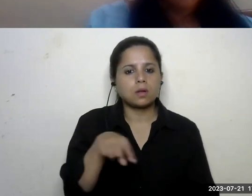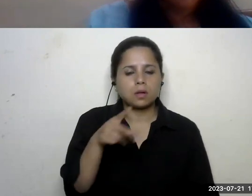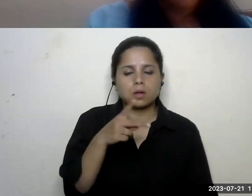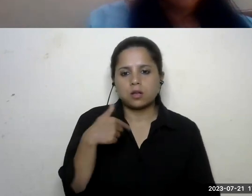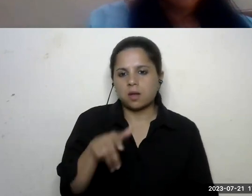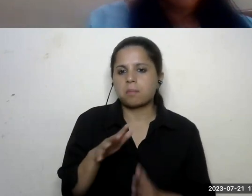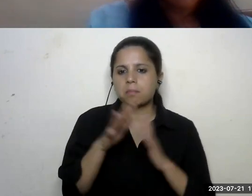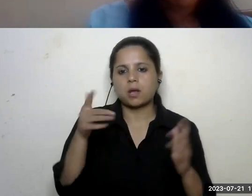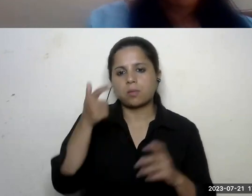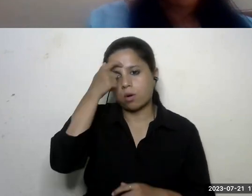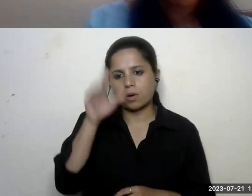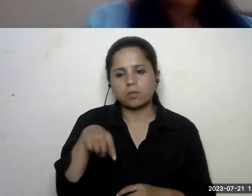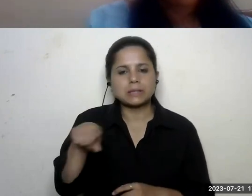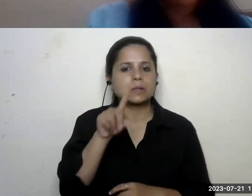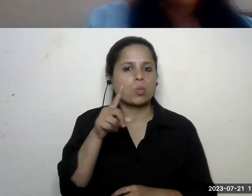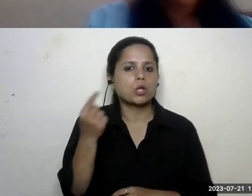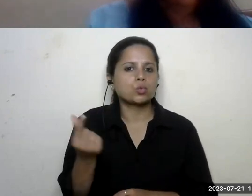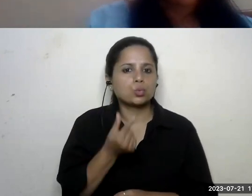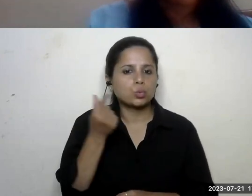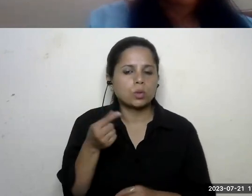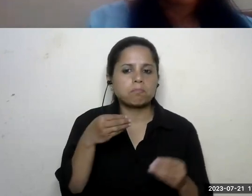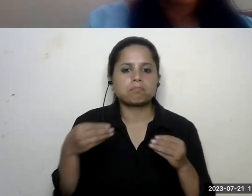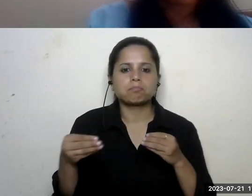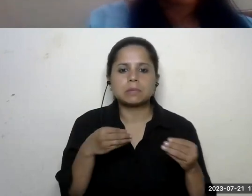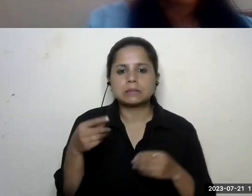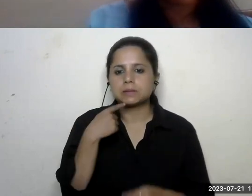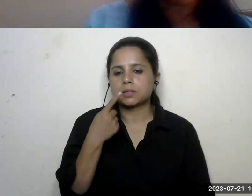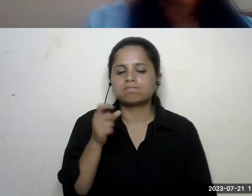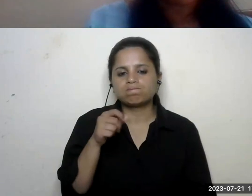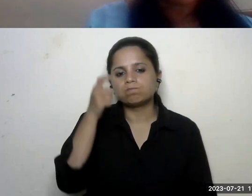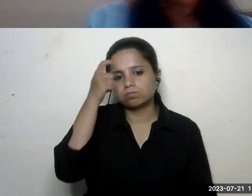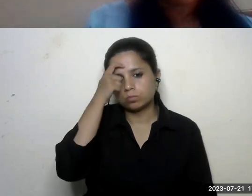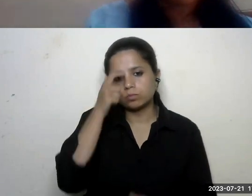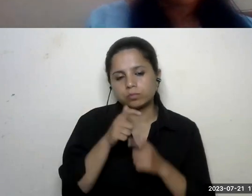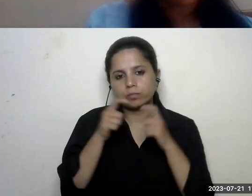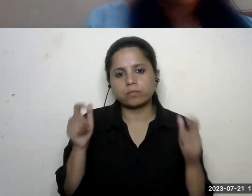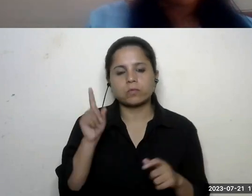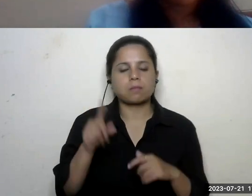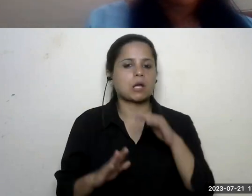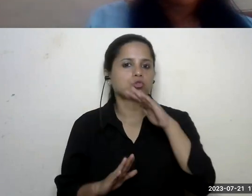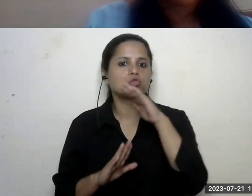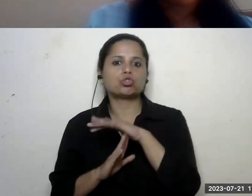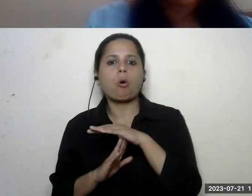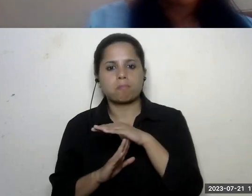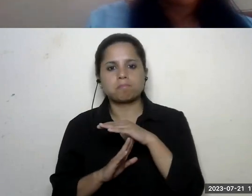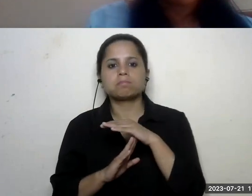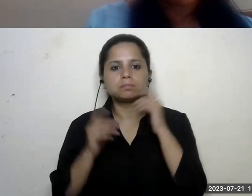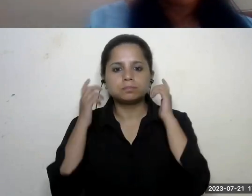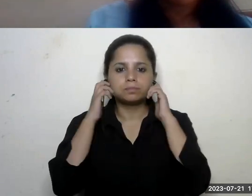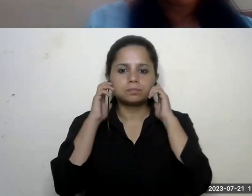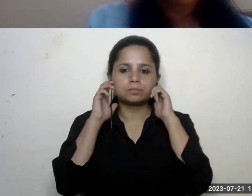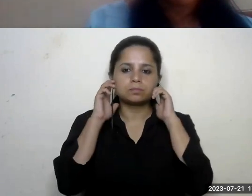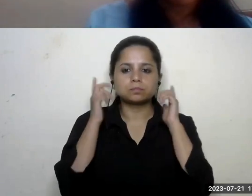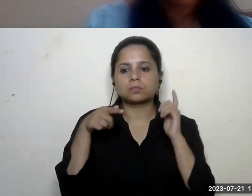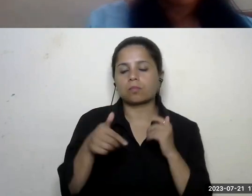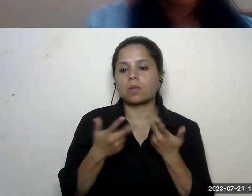all facing with single-use plastic i think it's uh it has to be stopped i think at the level in